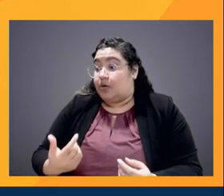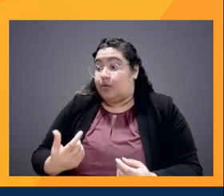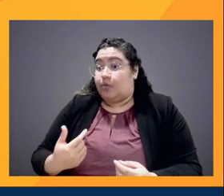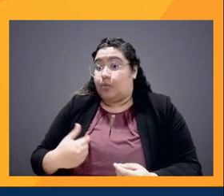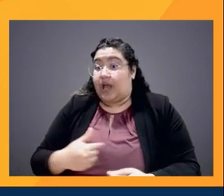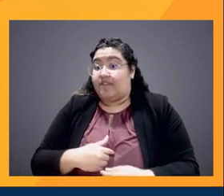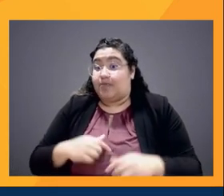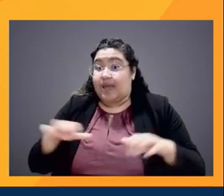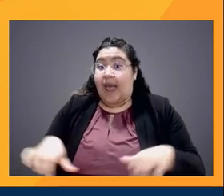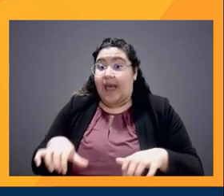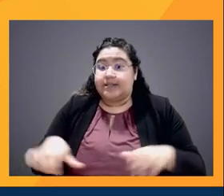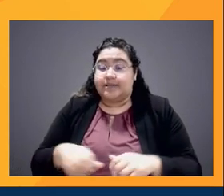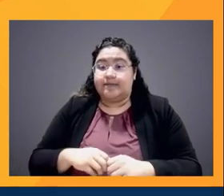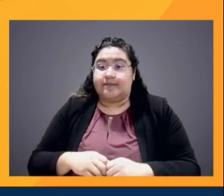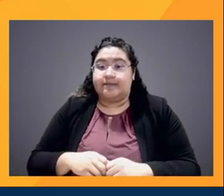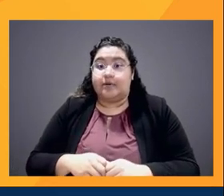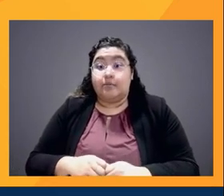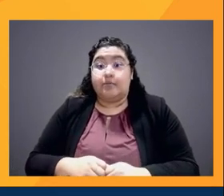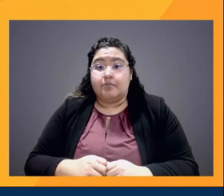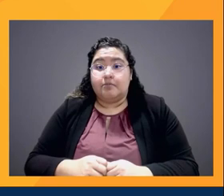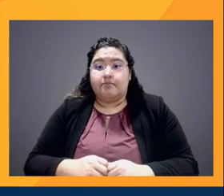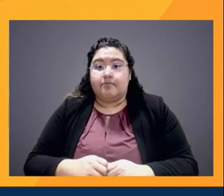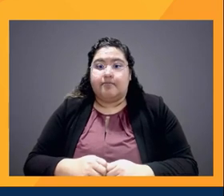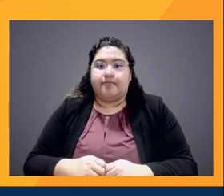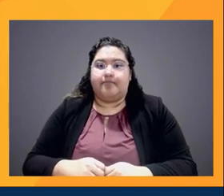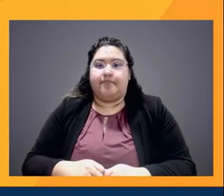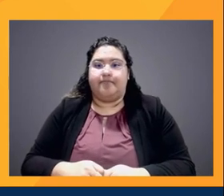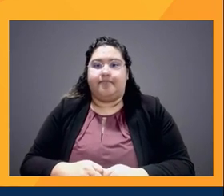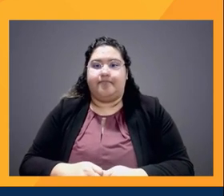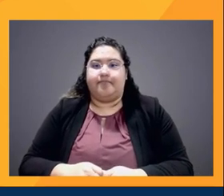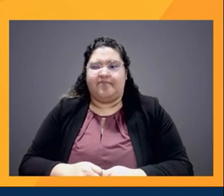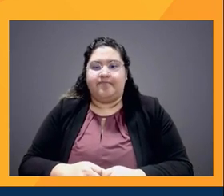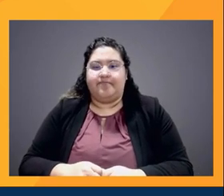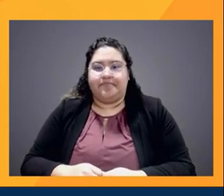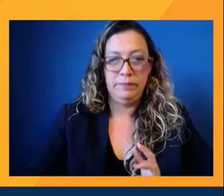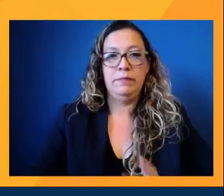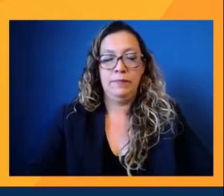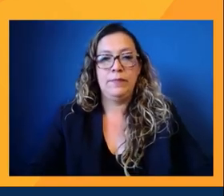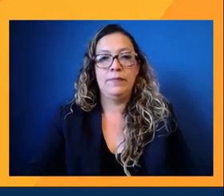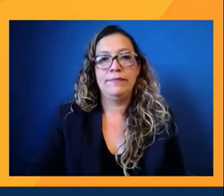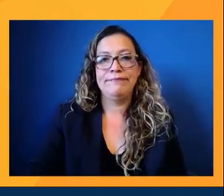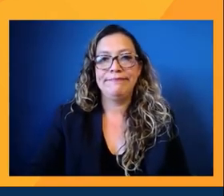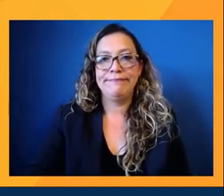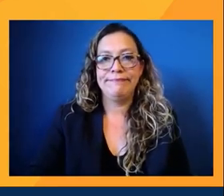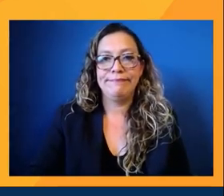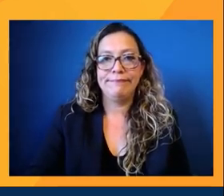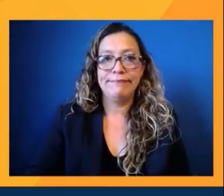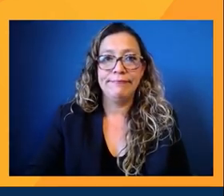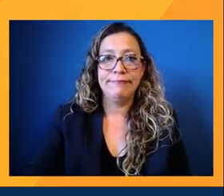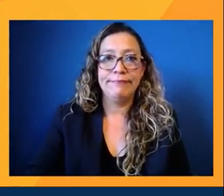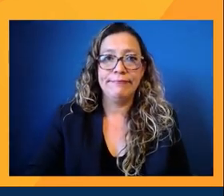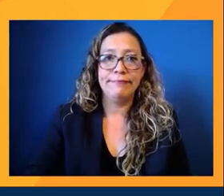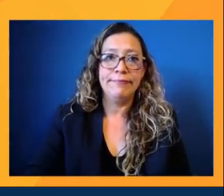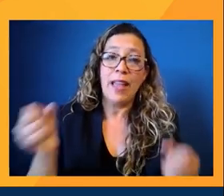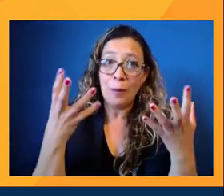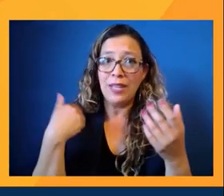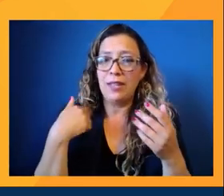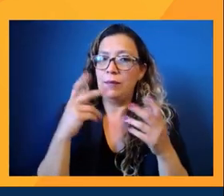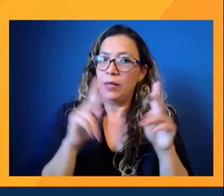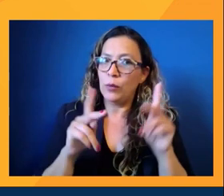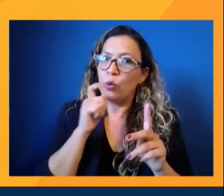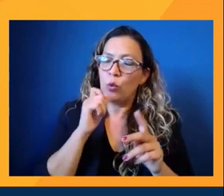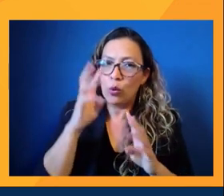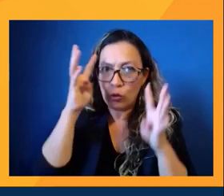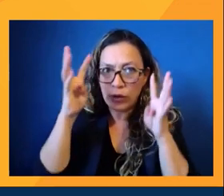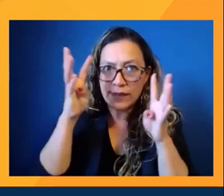how many creatives I've worked with that don't have a lot of activity within their social media and being savvy